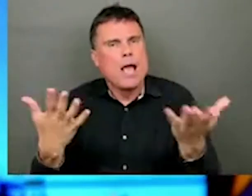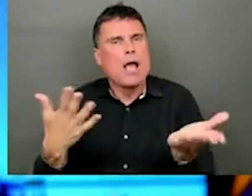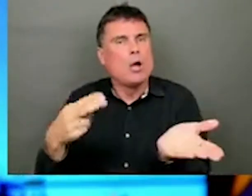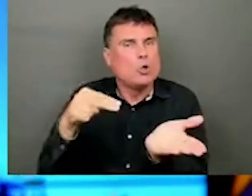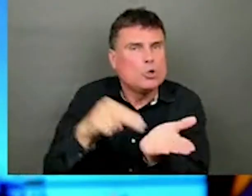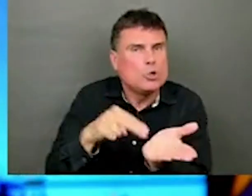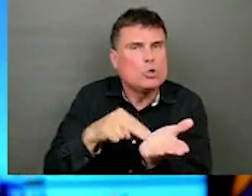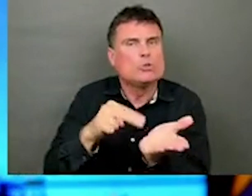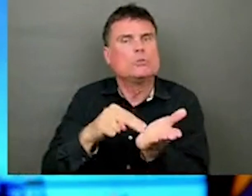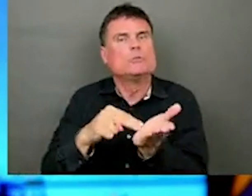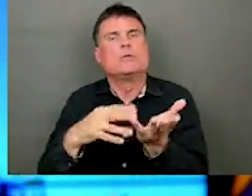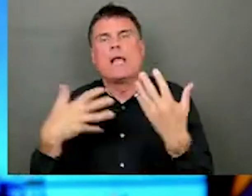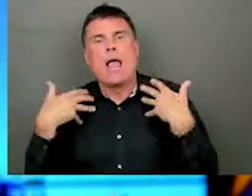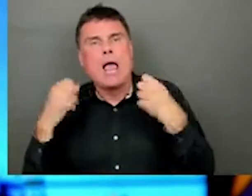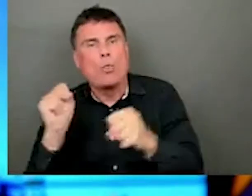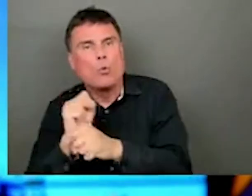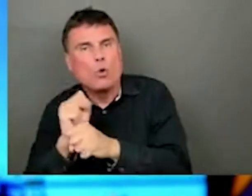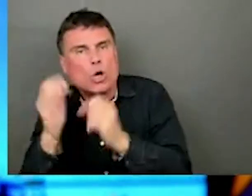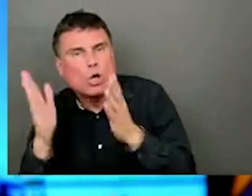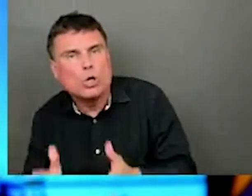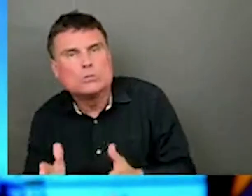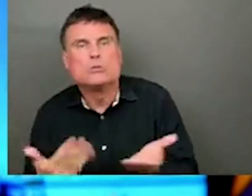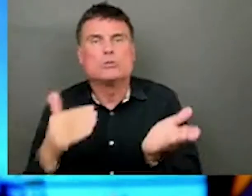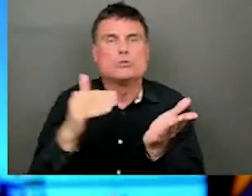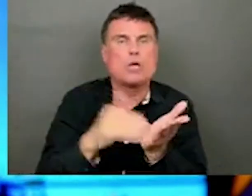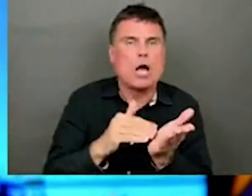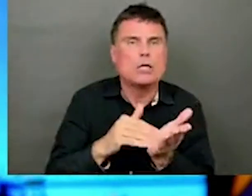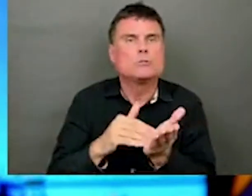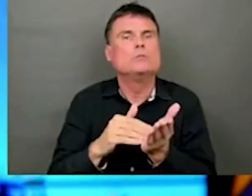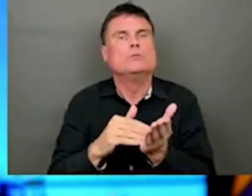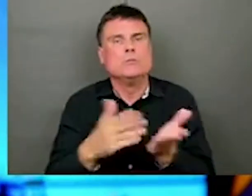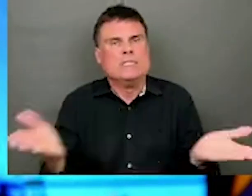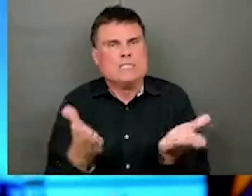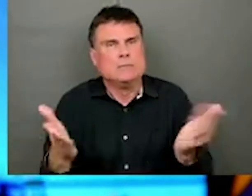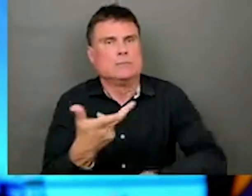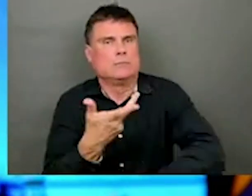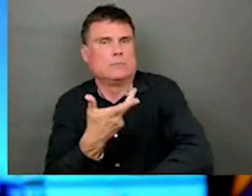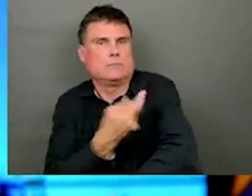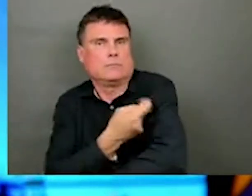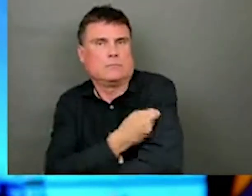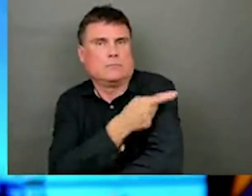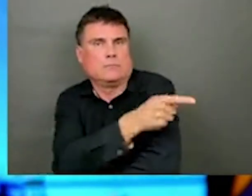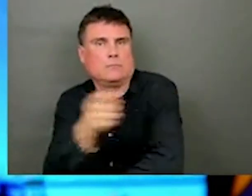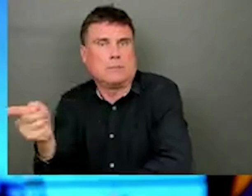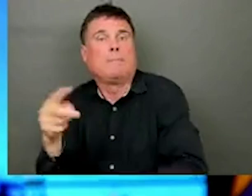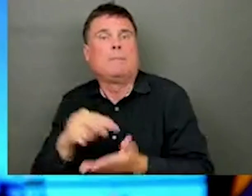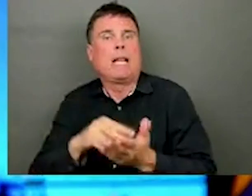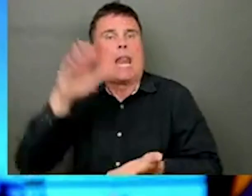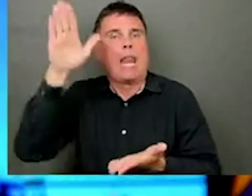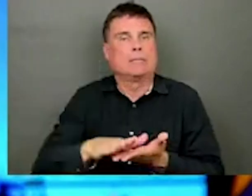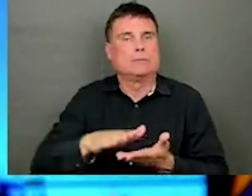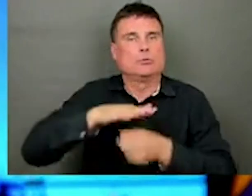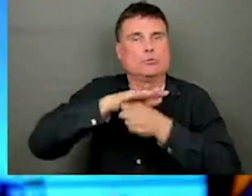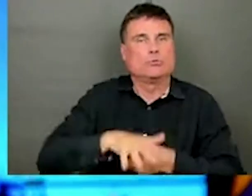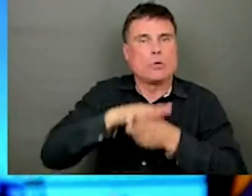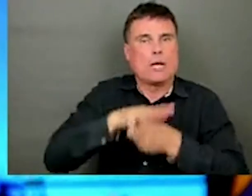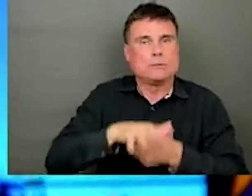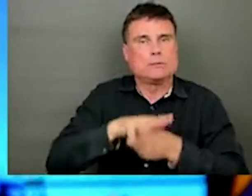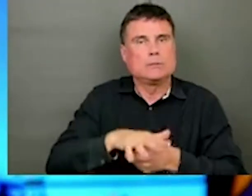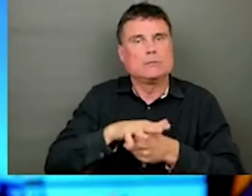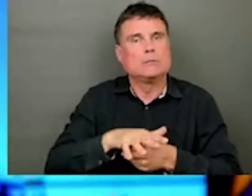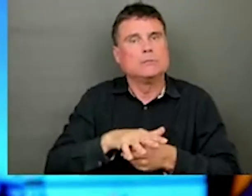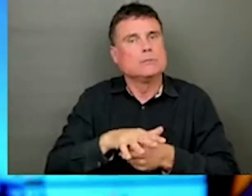support them taking that burden of fear and risk of COVID off as much as we possibly can.